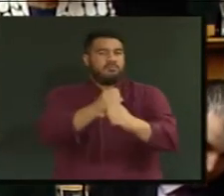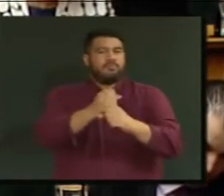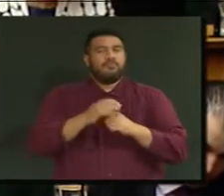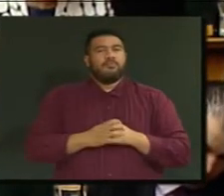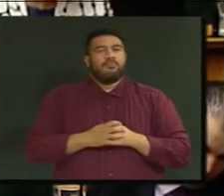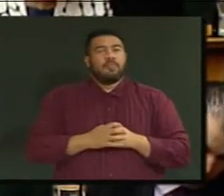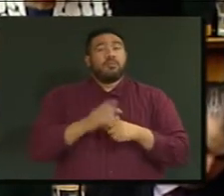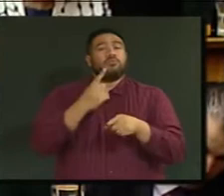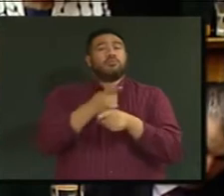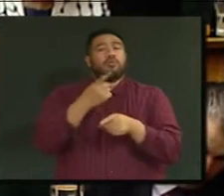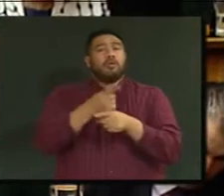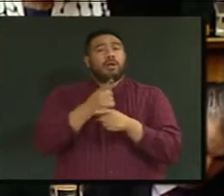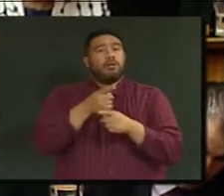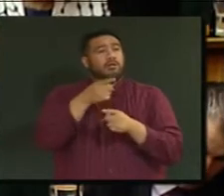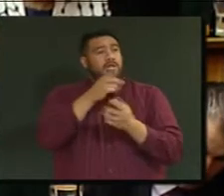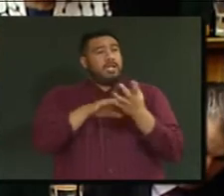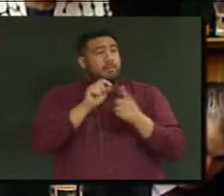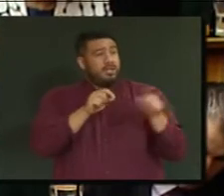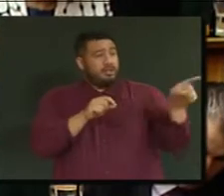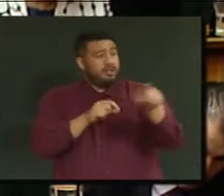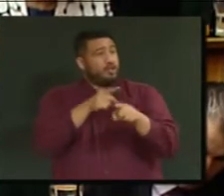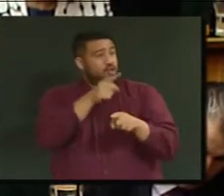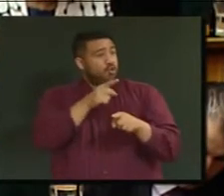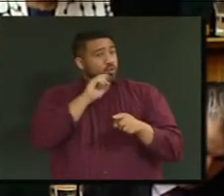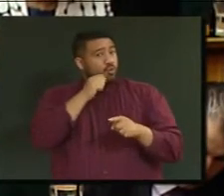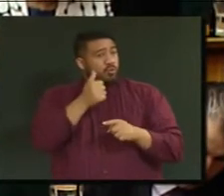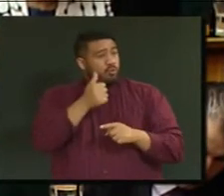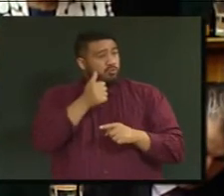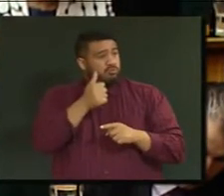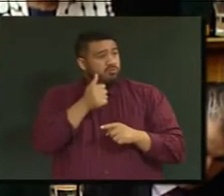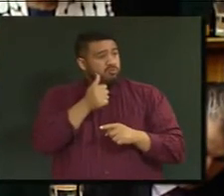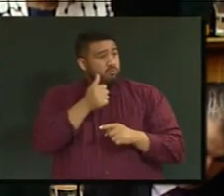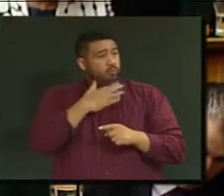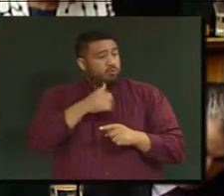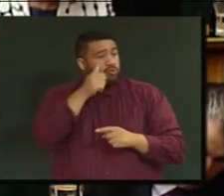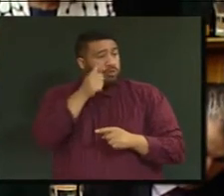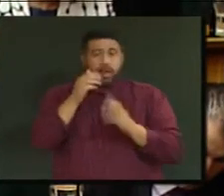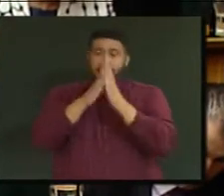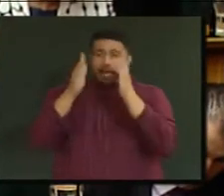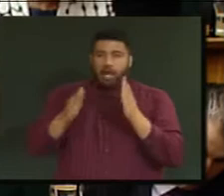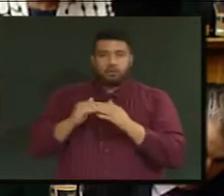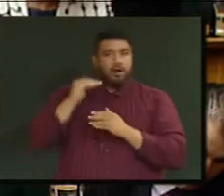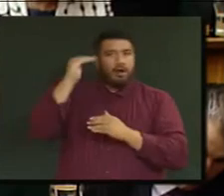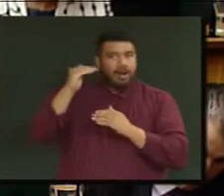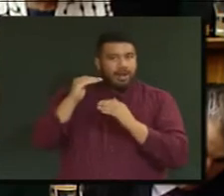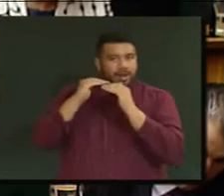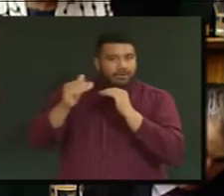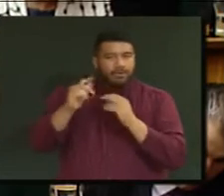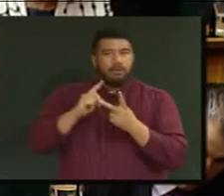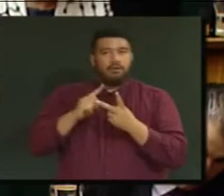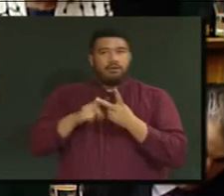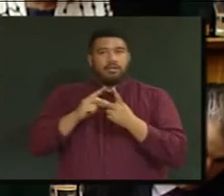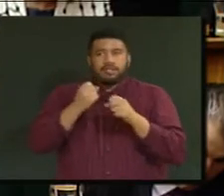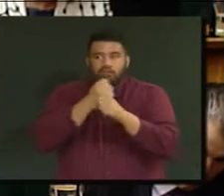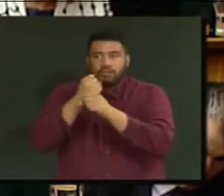for the member is that in the meantime, housing construction is at record levels. The construction workforce is at record levels. And